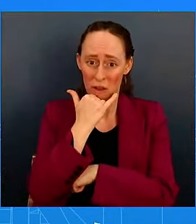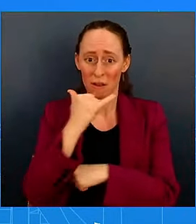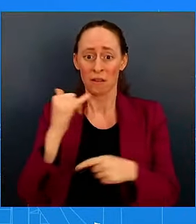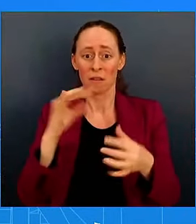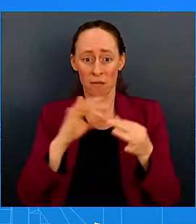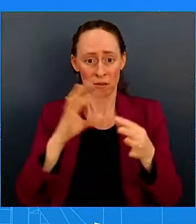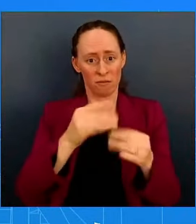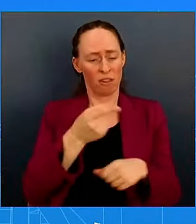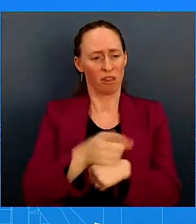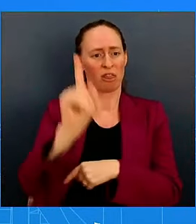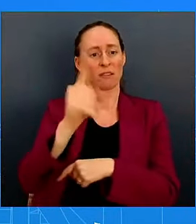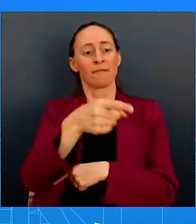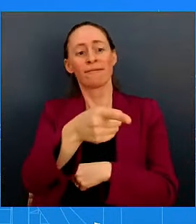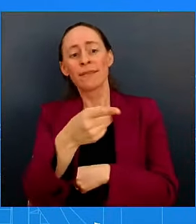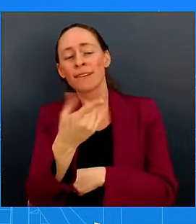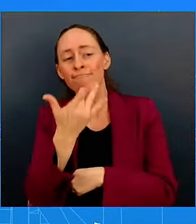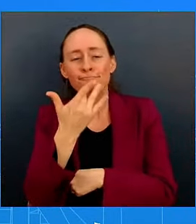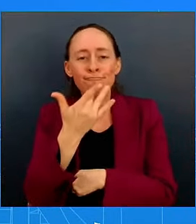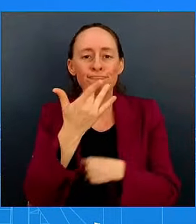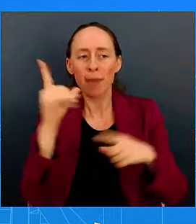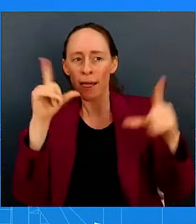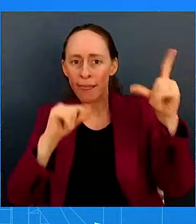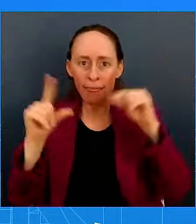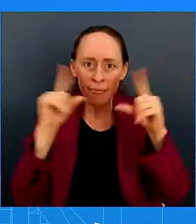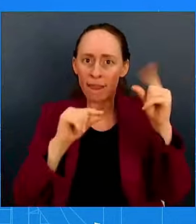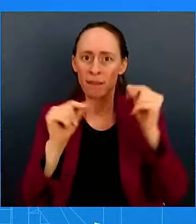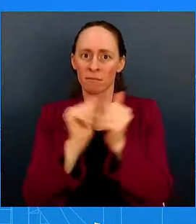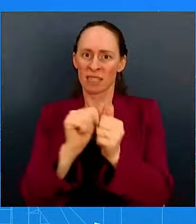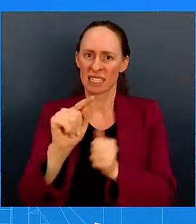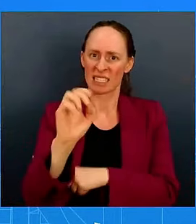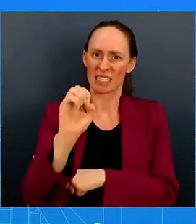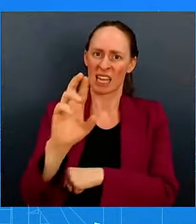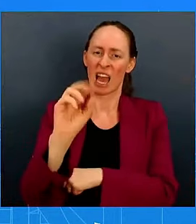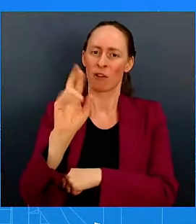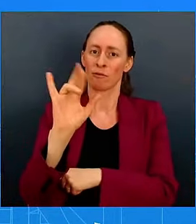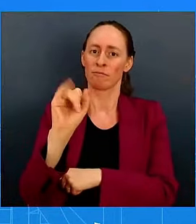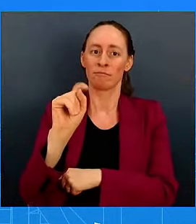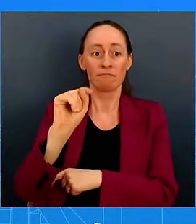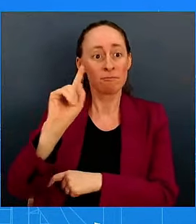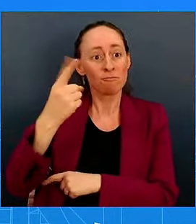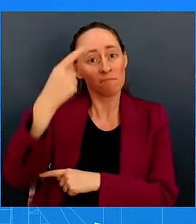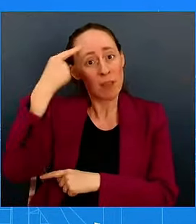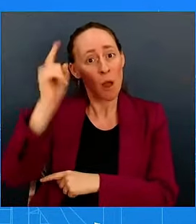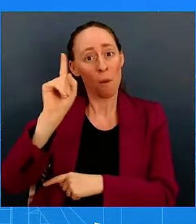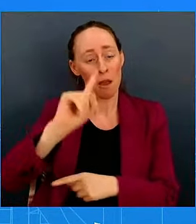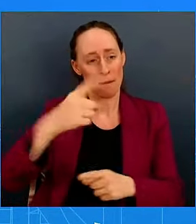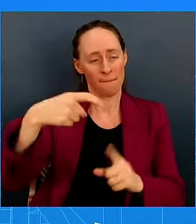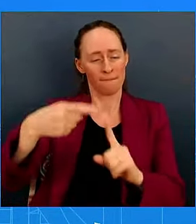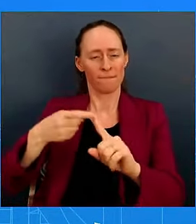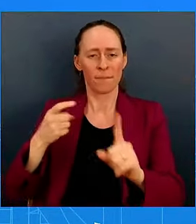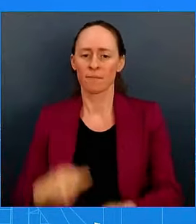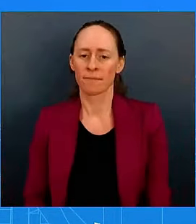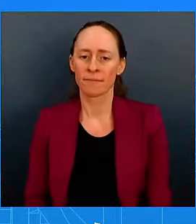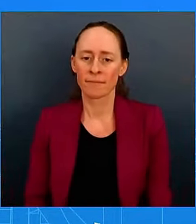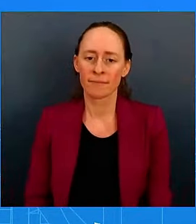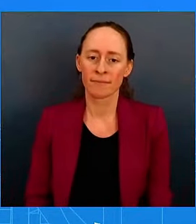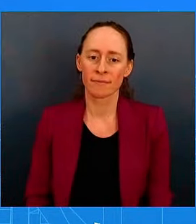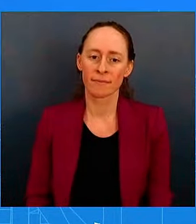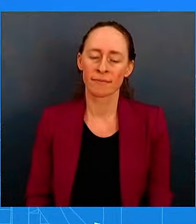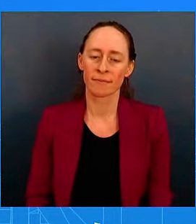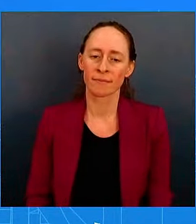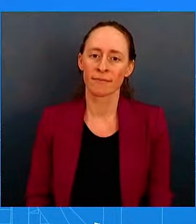upon their heritage or their religion. And so we have seen troubling rise in anti